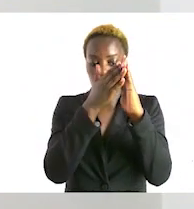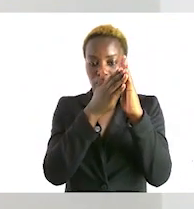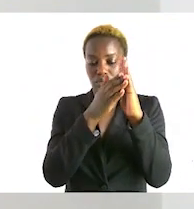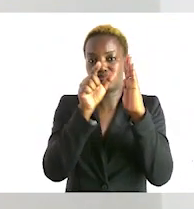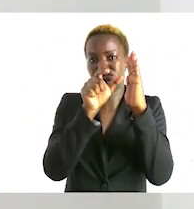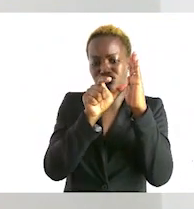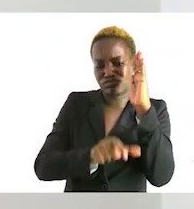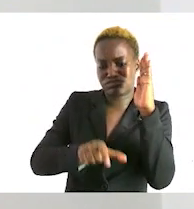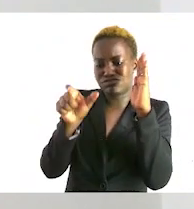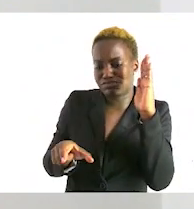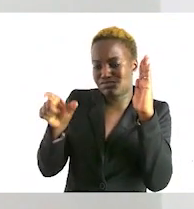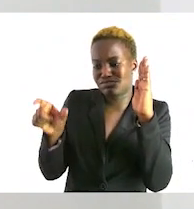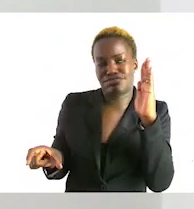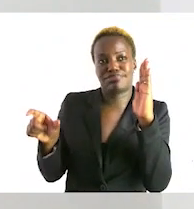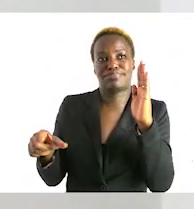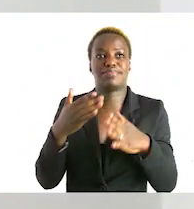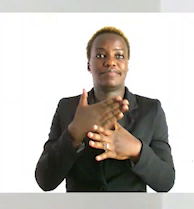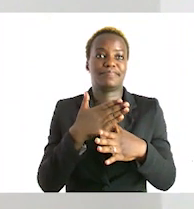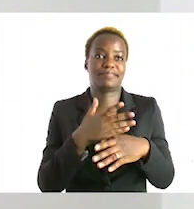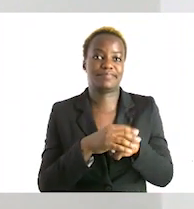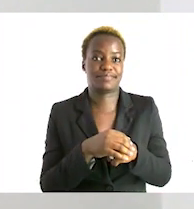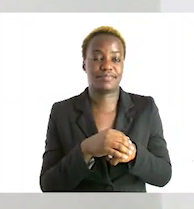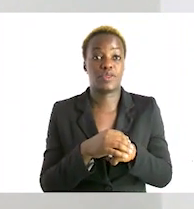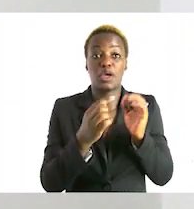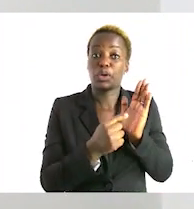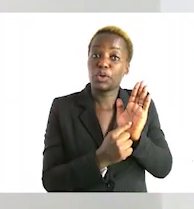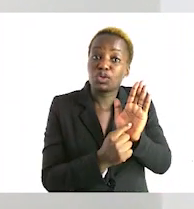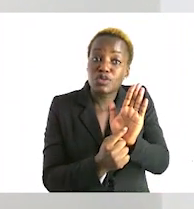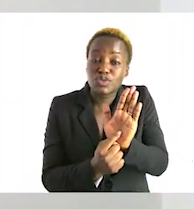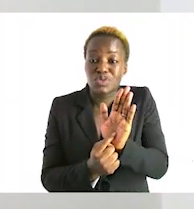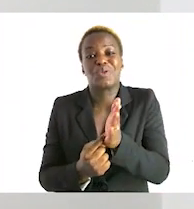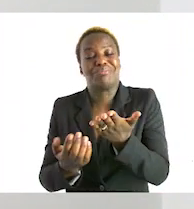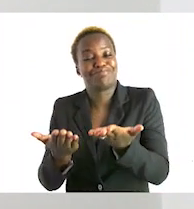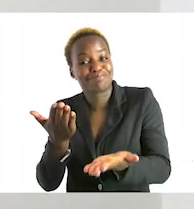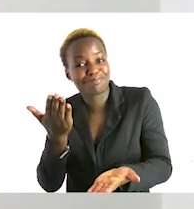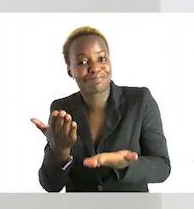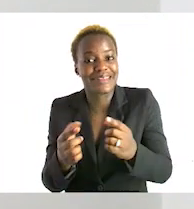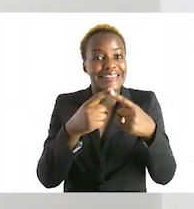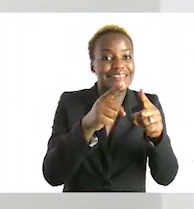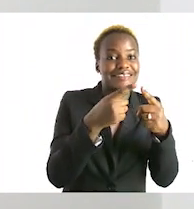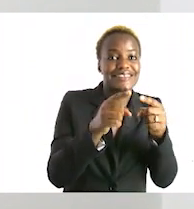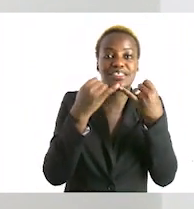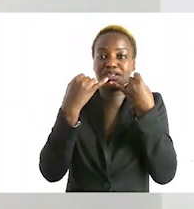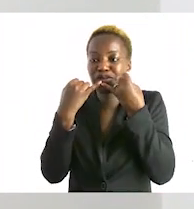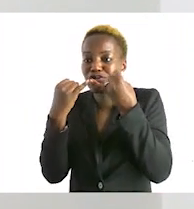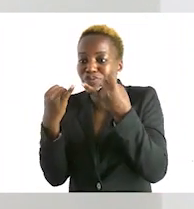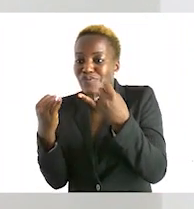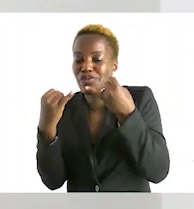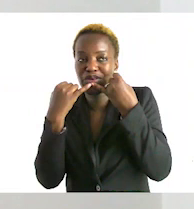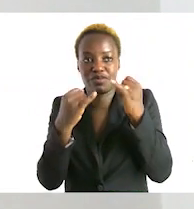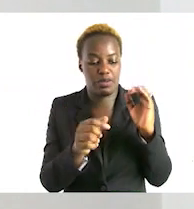data what is data handling it is to show and compare information on a graph